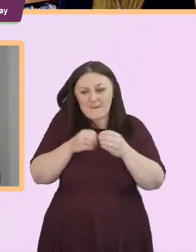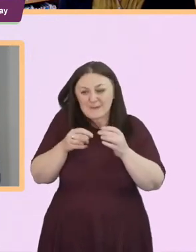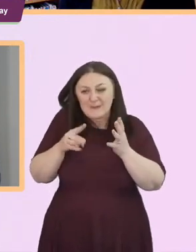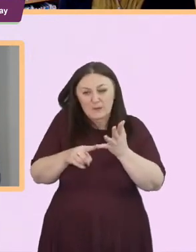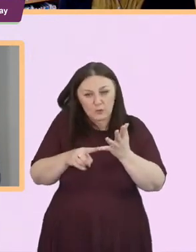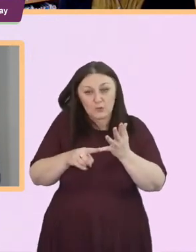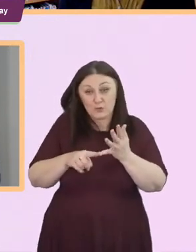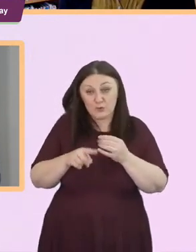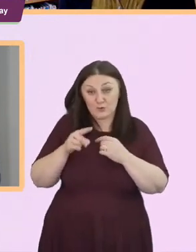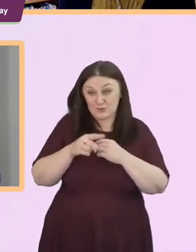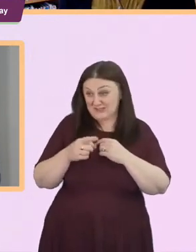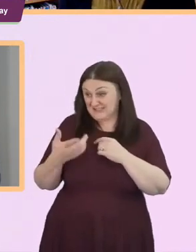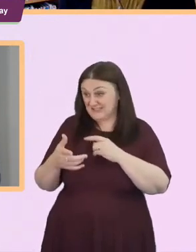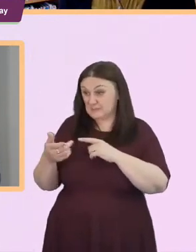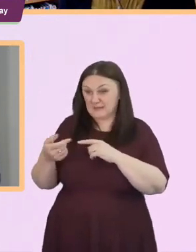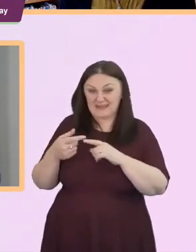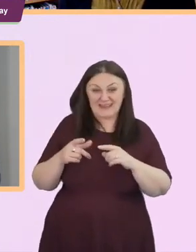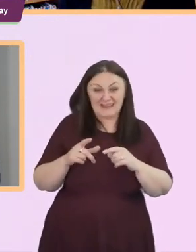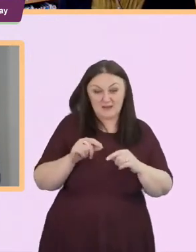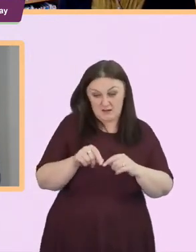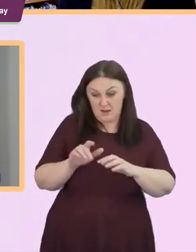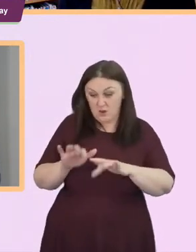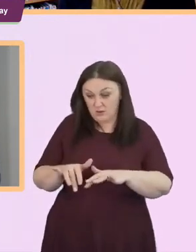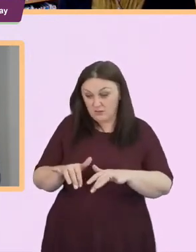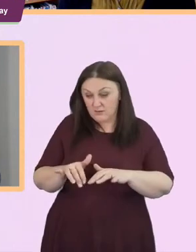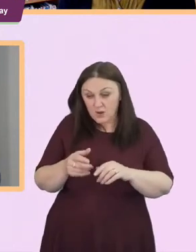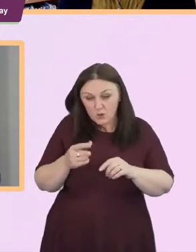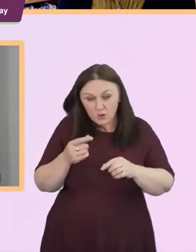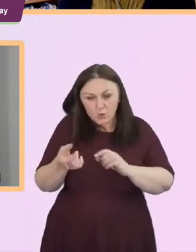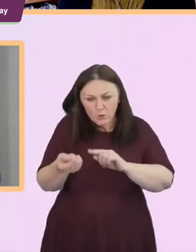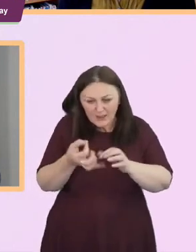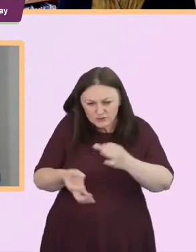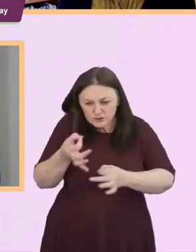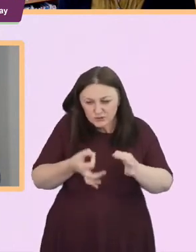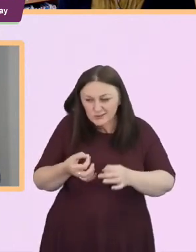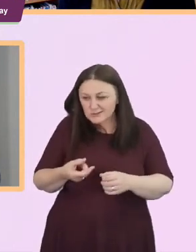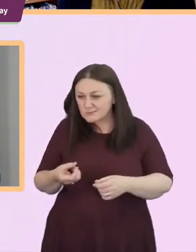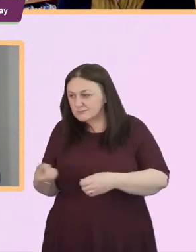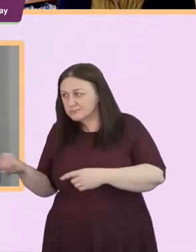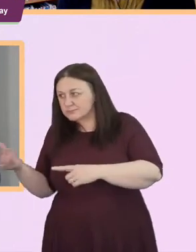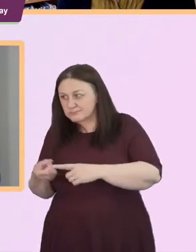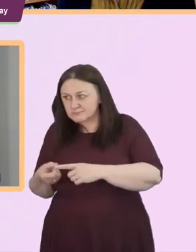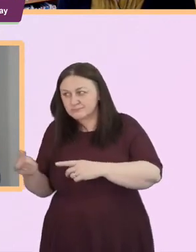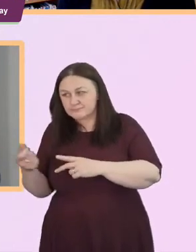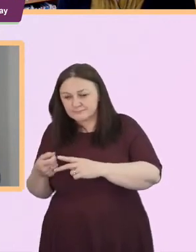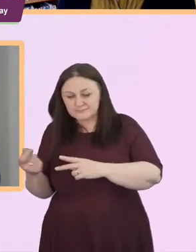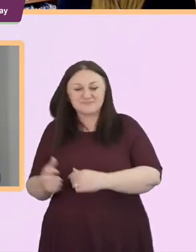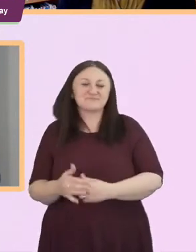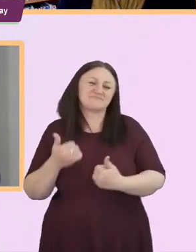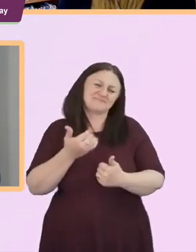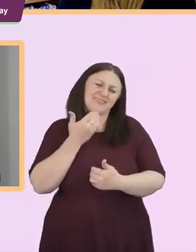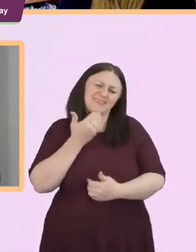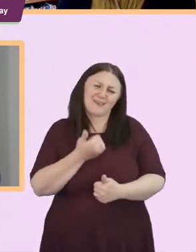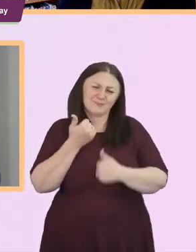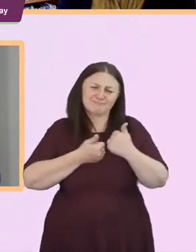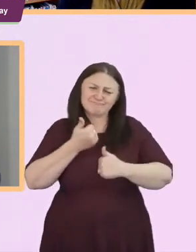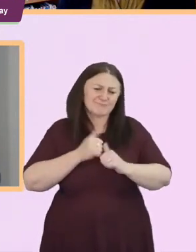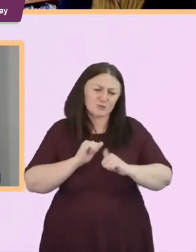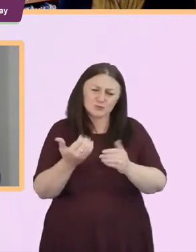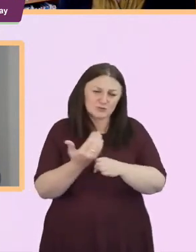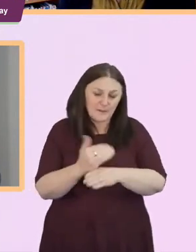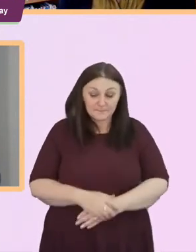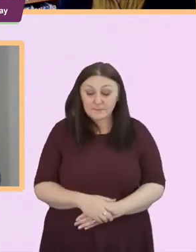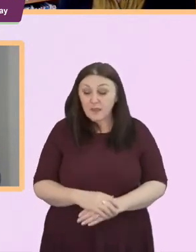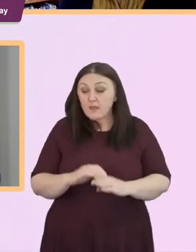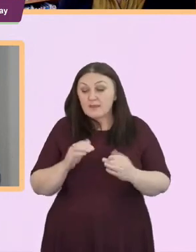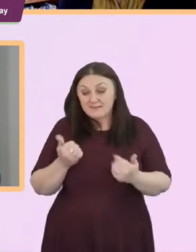um the questions to me here through the computer so thank you mary that was a really good job we're going to have a time of reflection